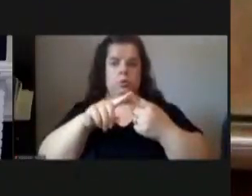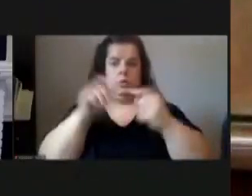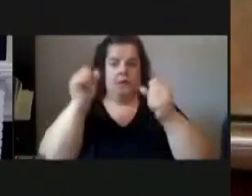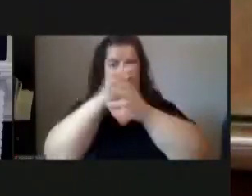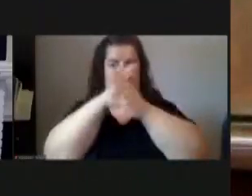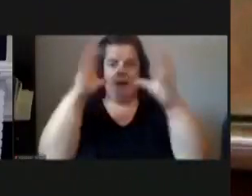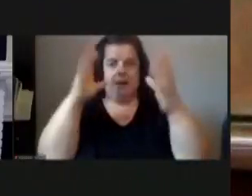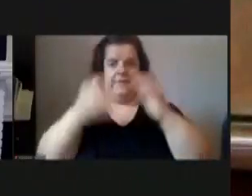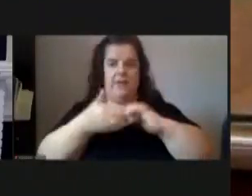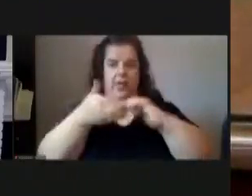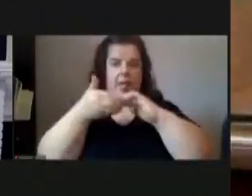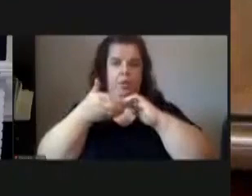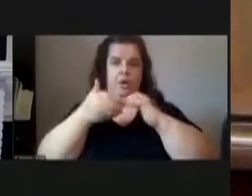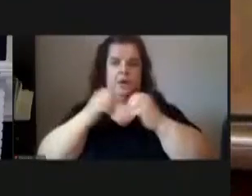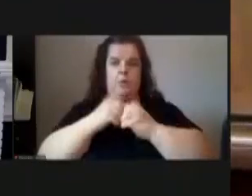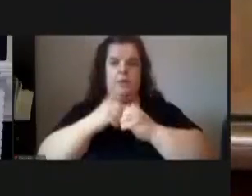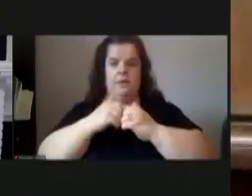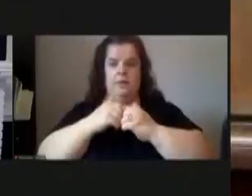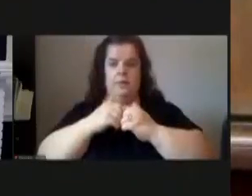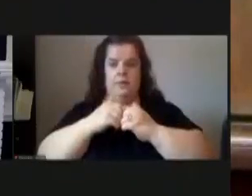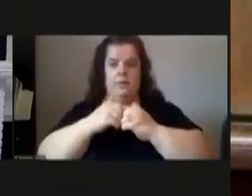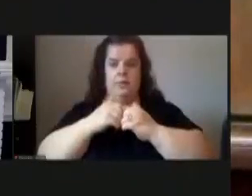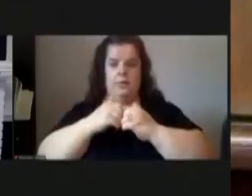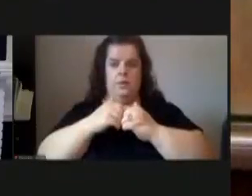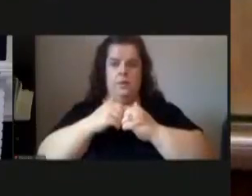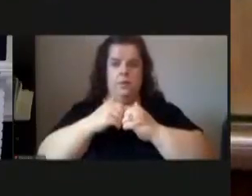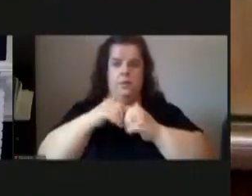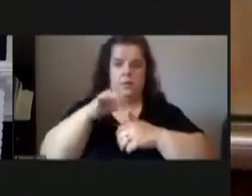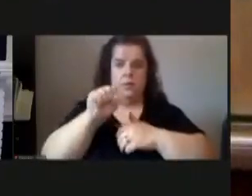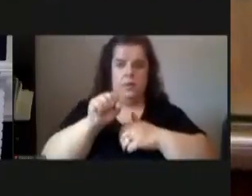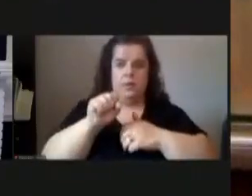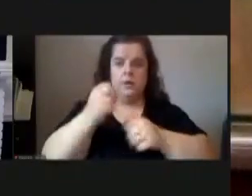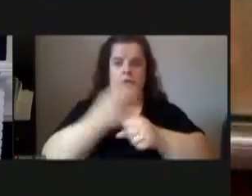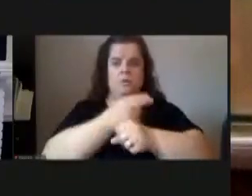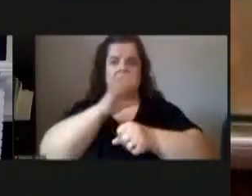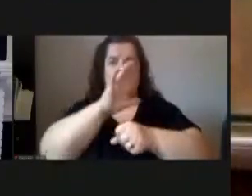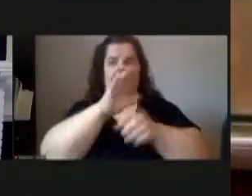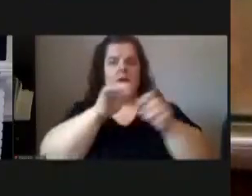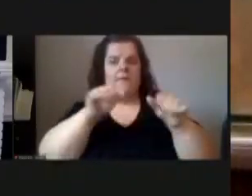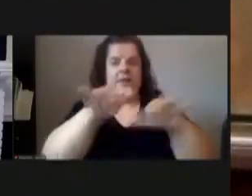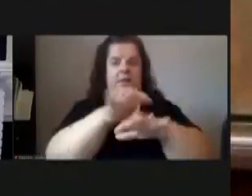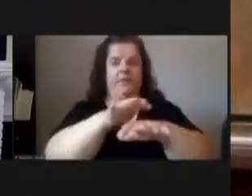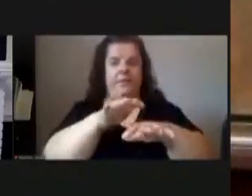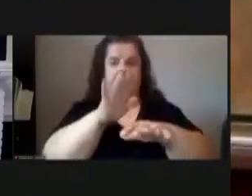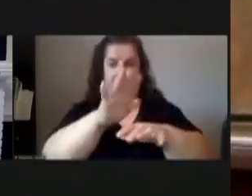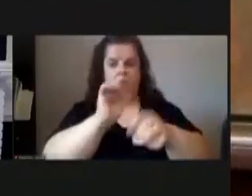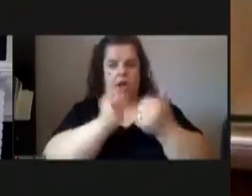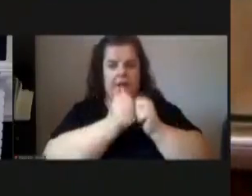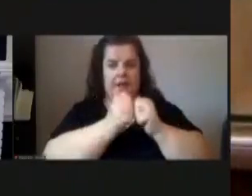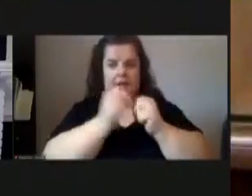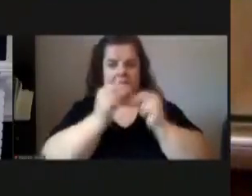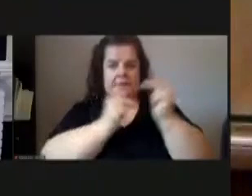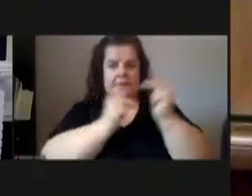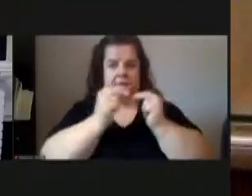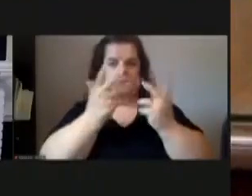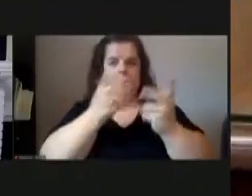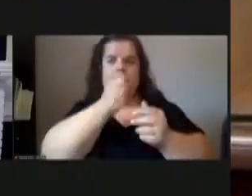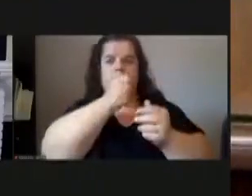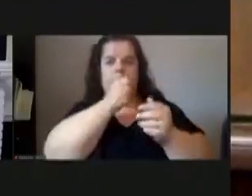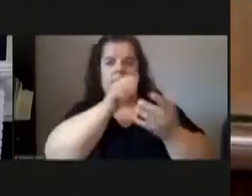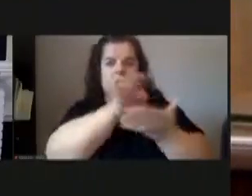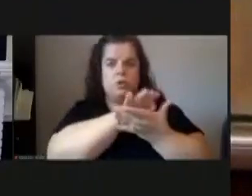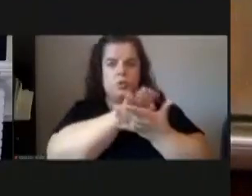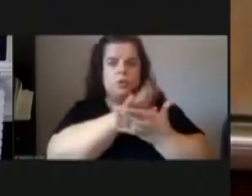with pps and utilization of their fields and athletic facilities that might go unused private schools universities